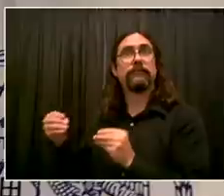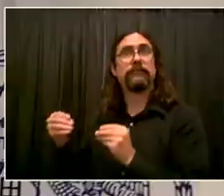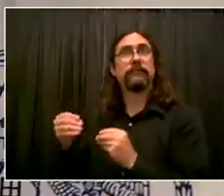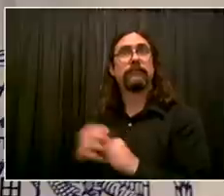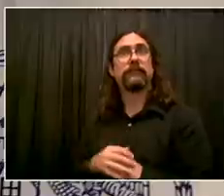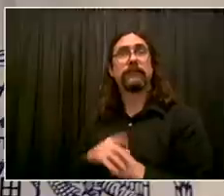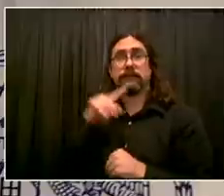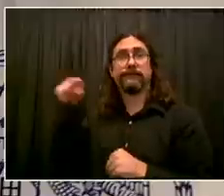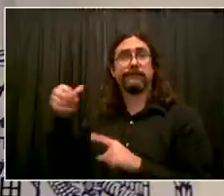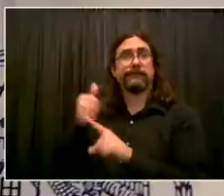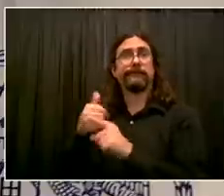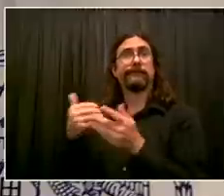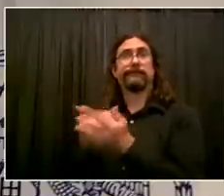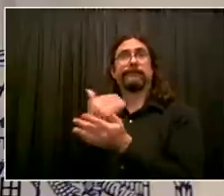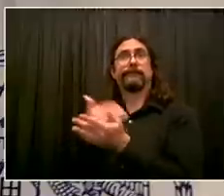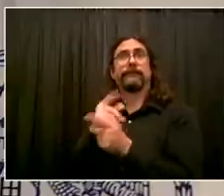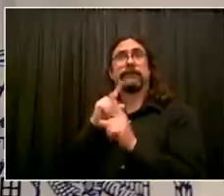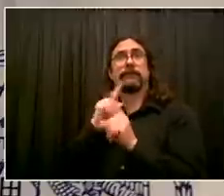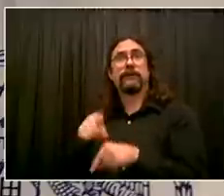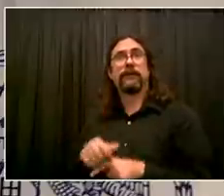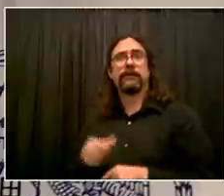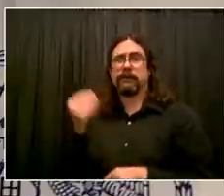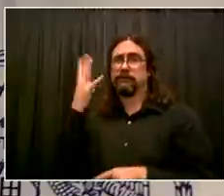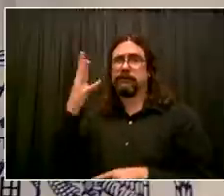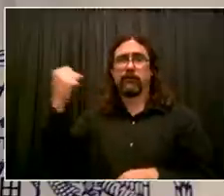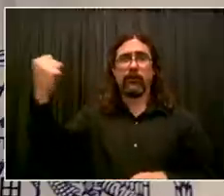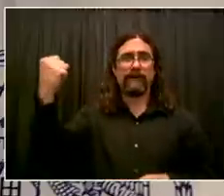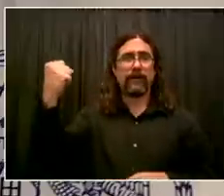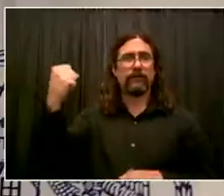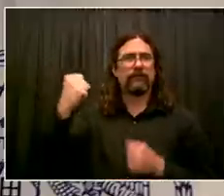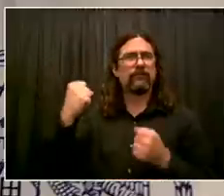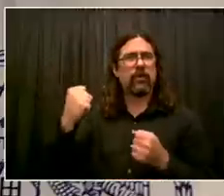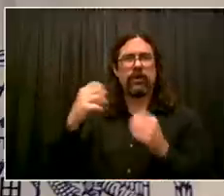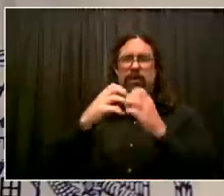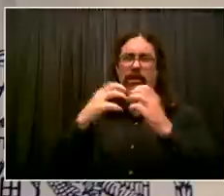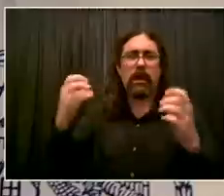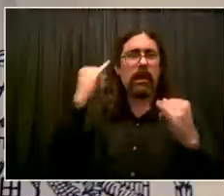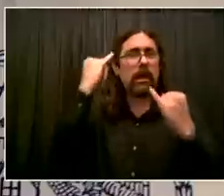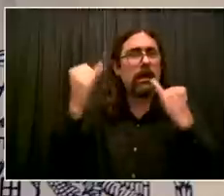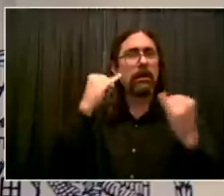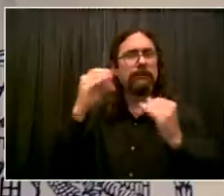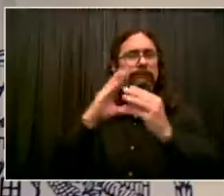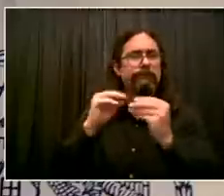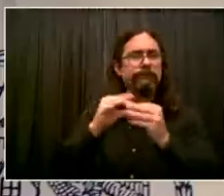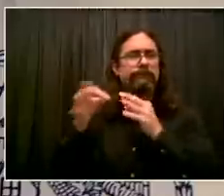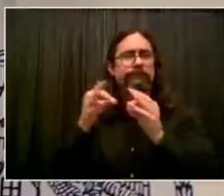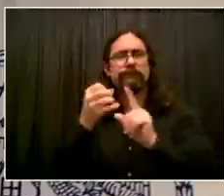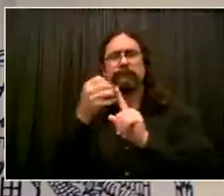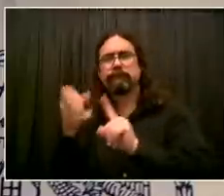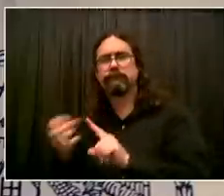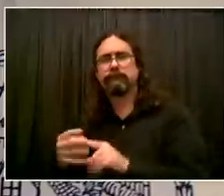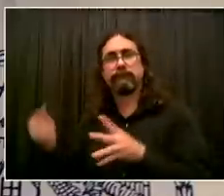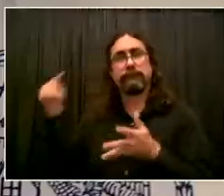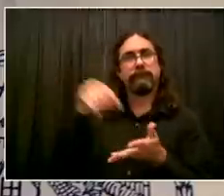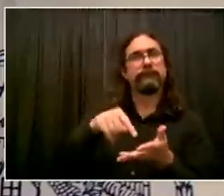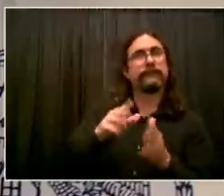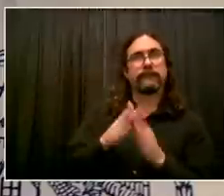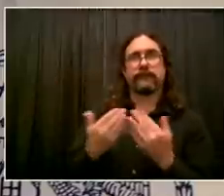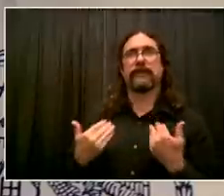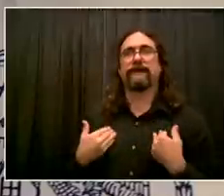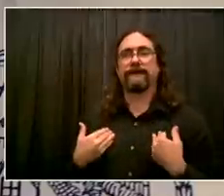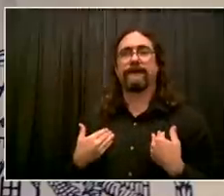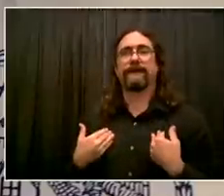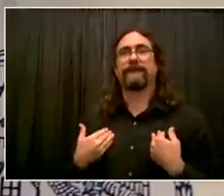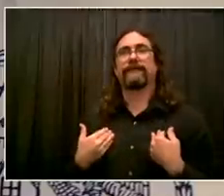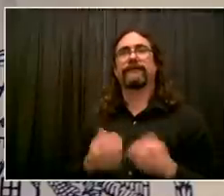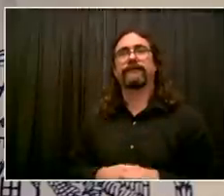a lot of really powerful solutions, including powerful ideas about how to use open space, how to use our parks as